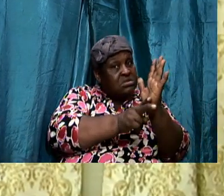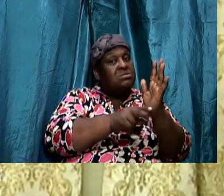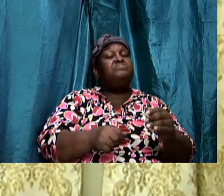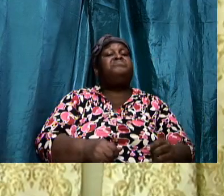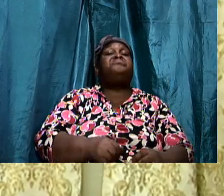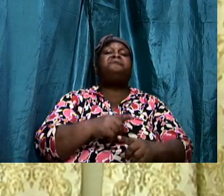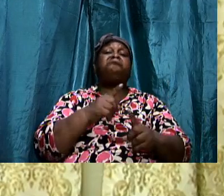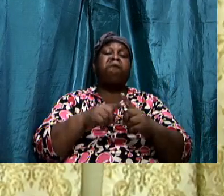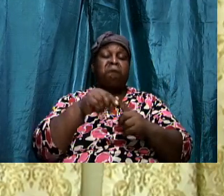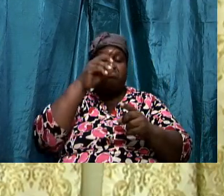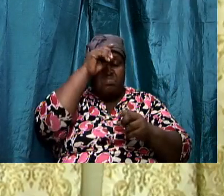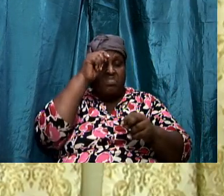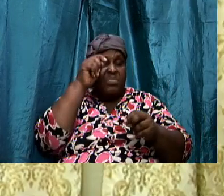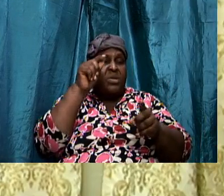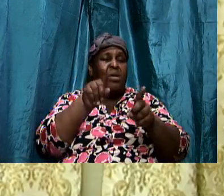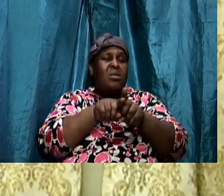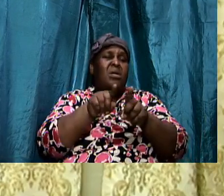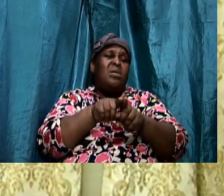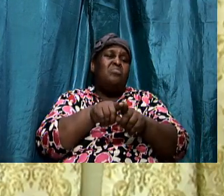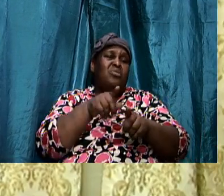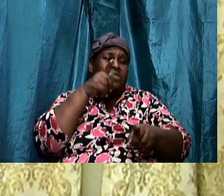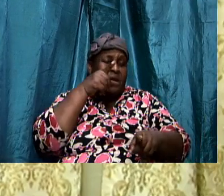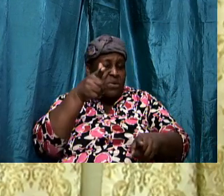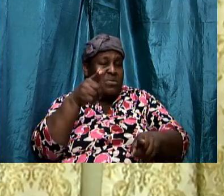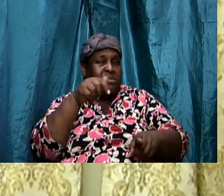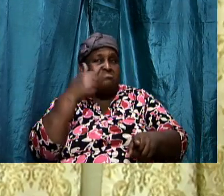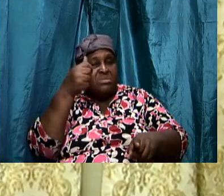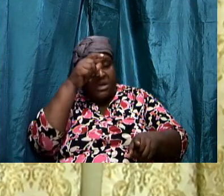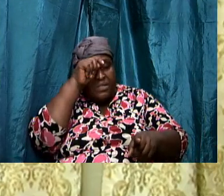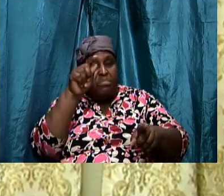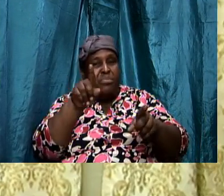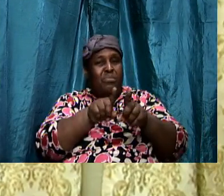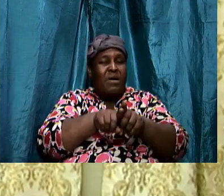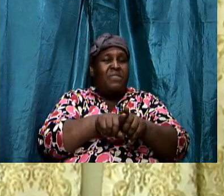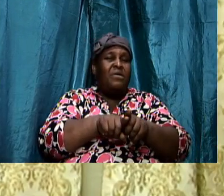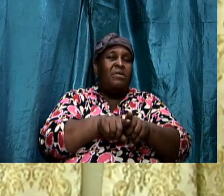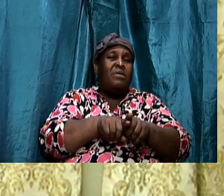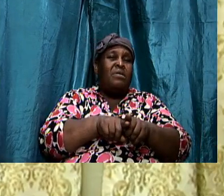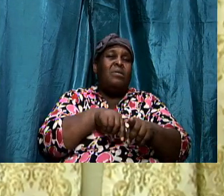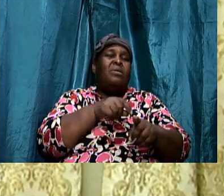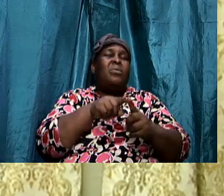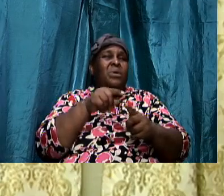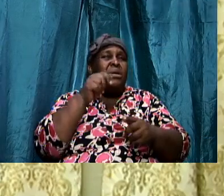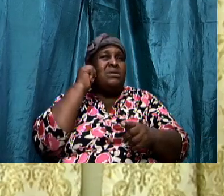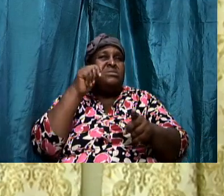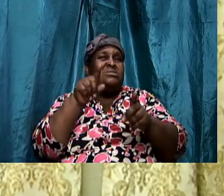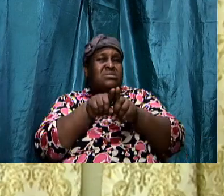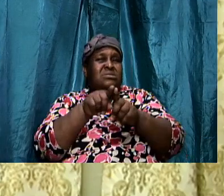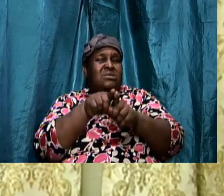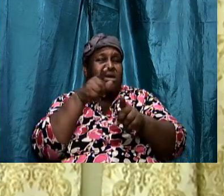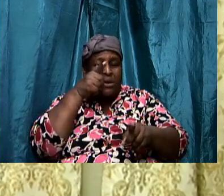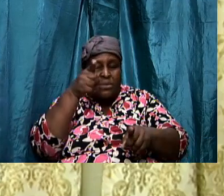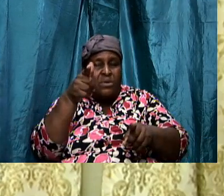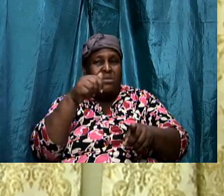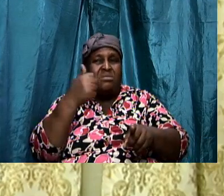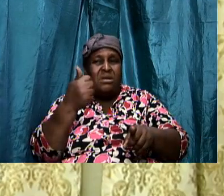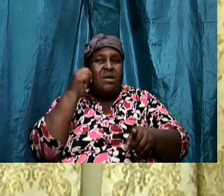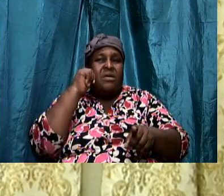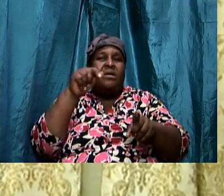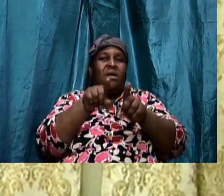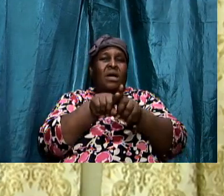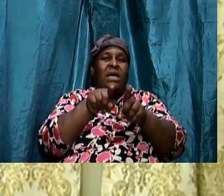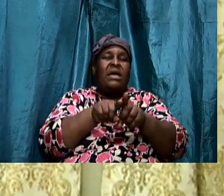when a brother can look at another brother when a sister can look at another sister and